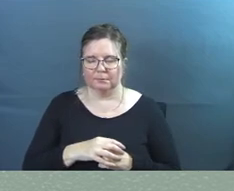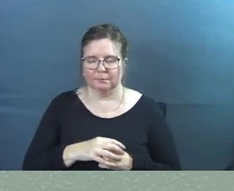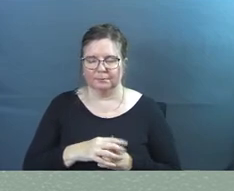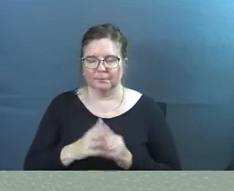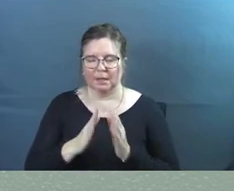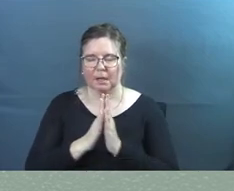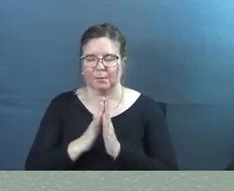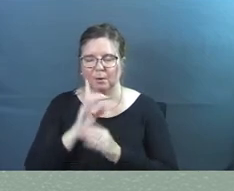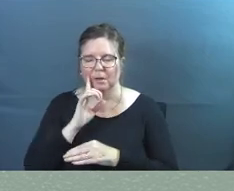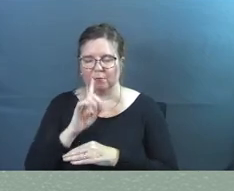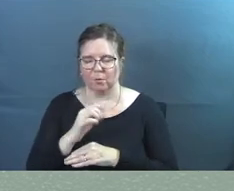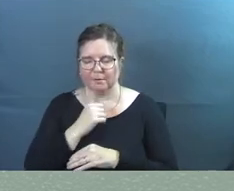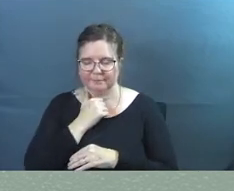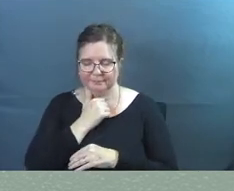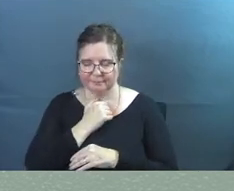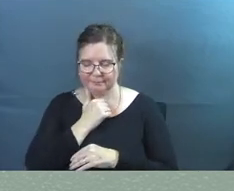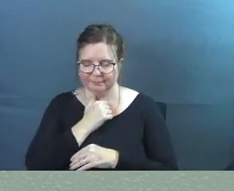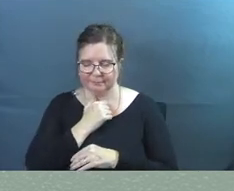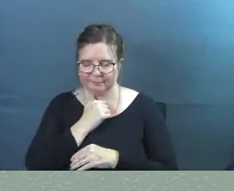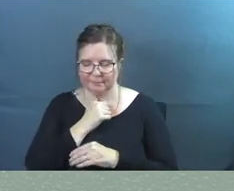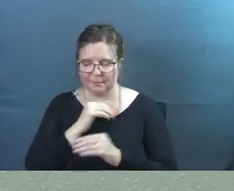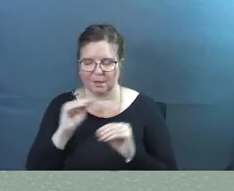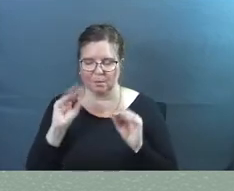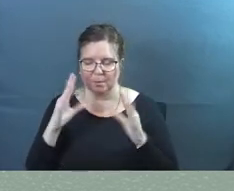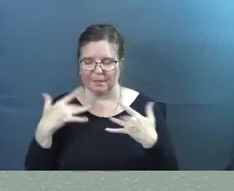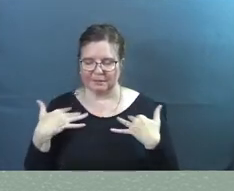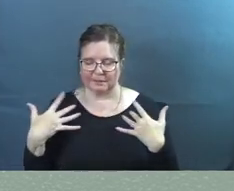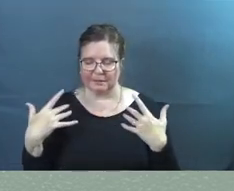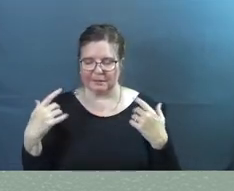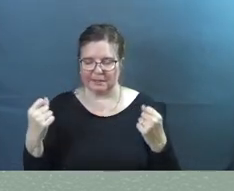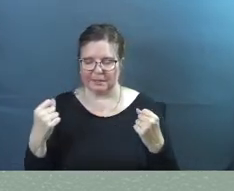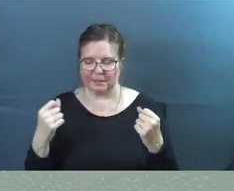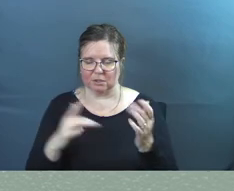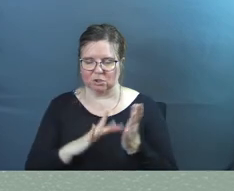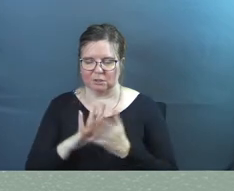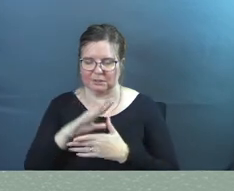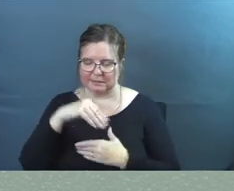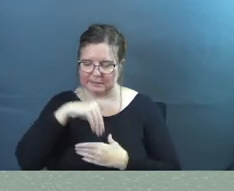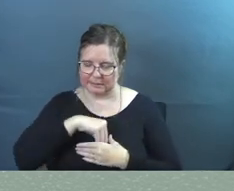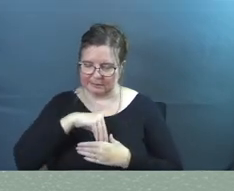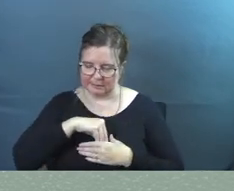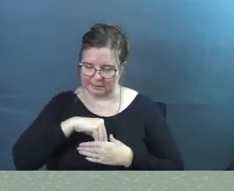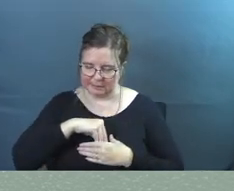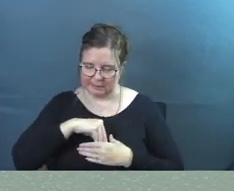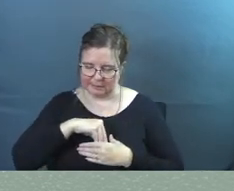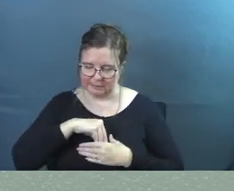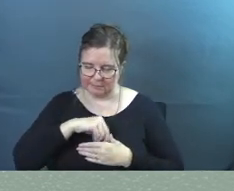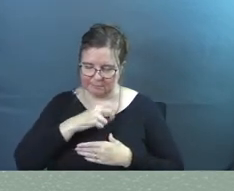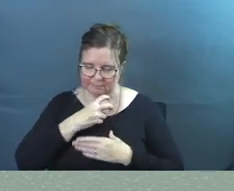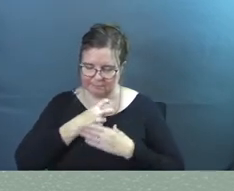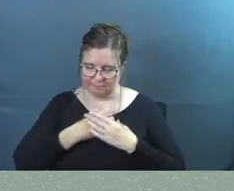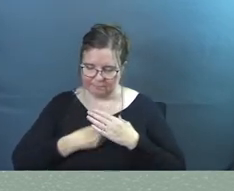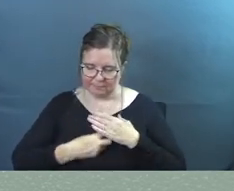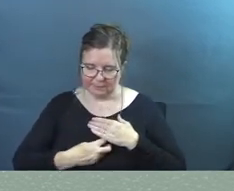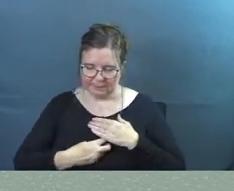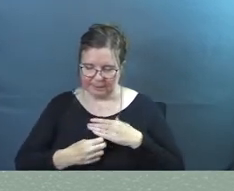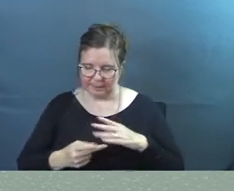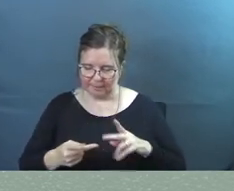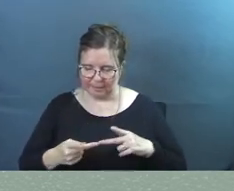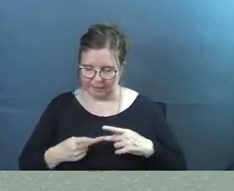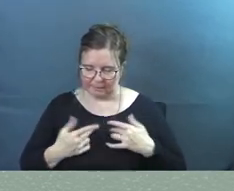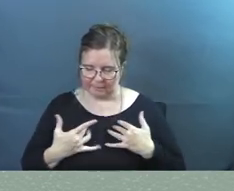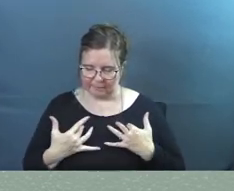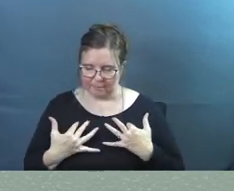I pray for a miraculous healing of Jesus Christ down deep into the deep place God